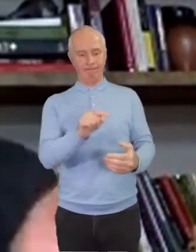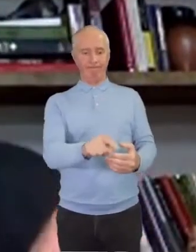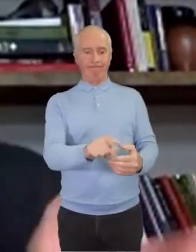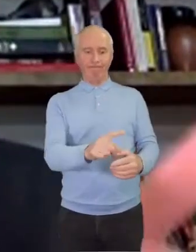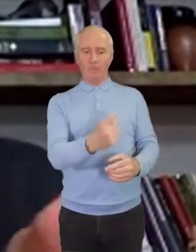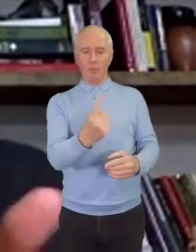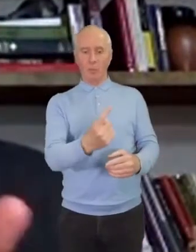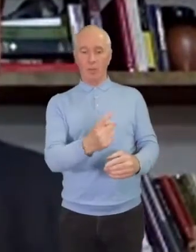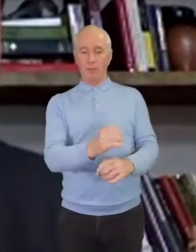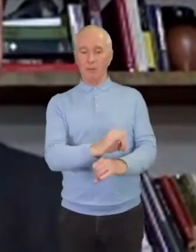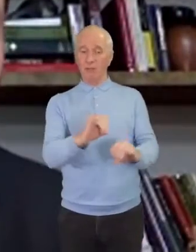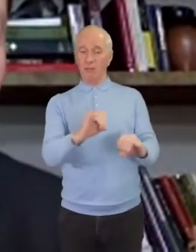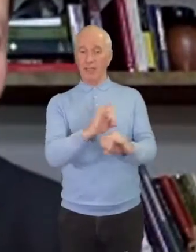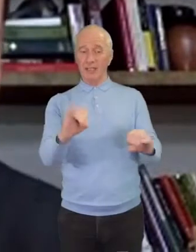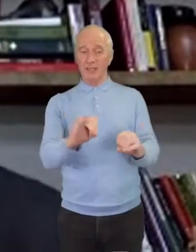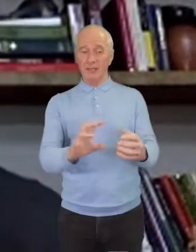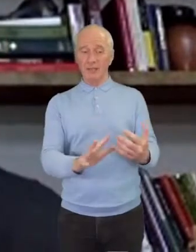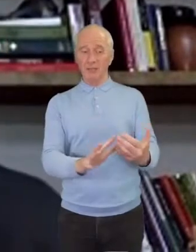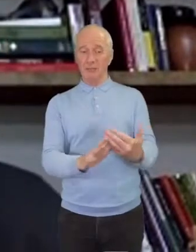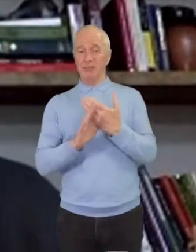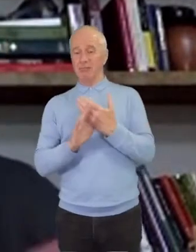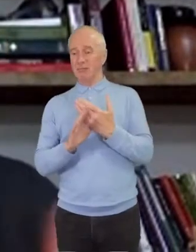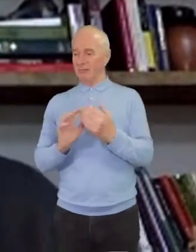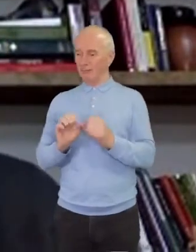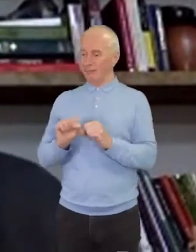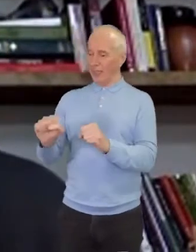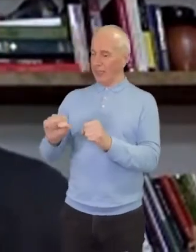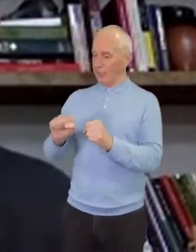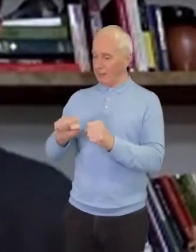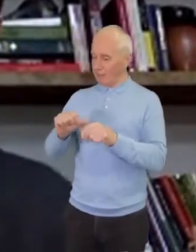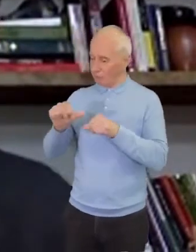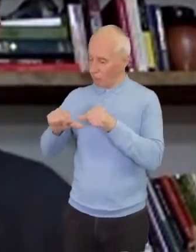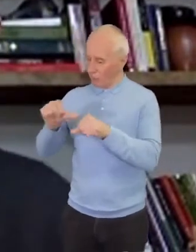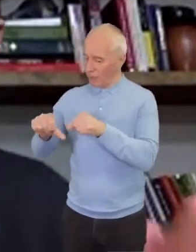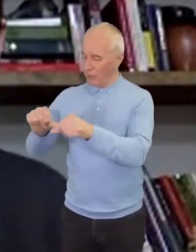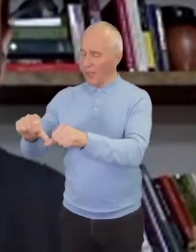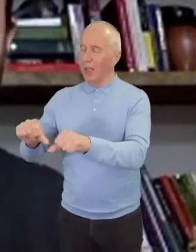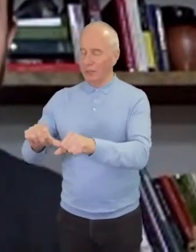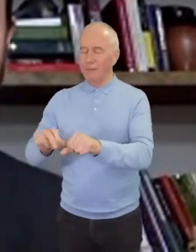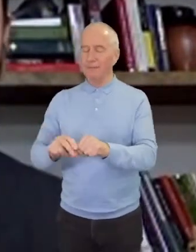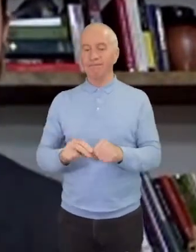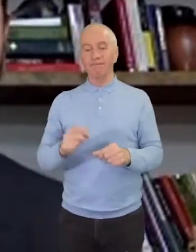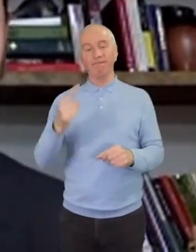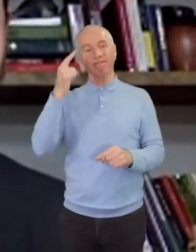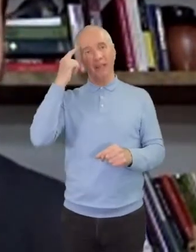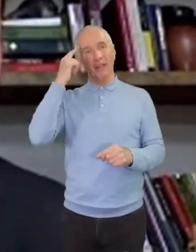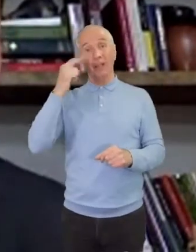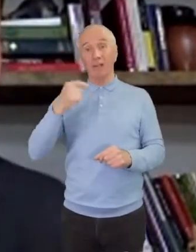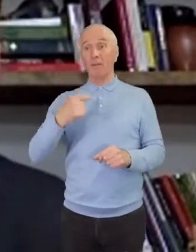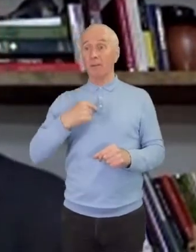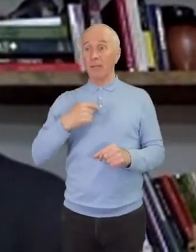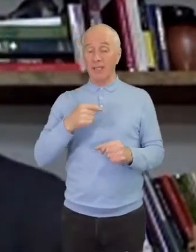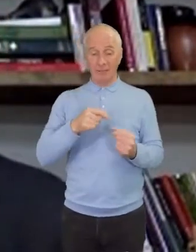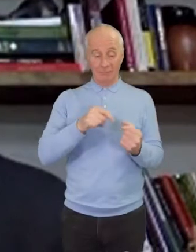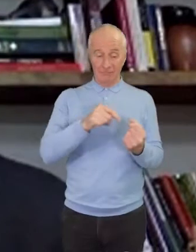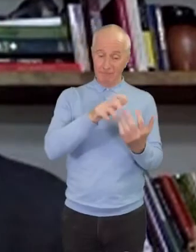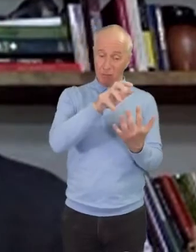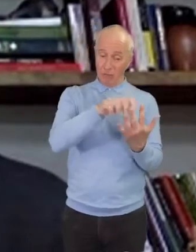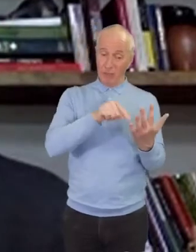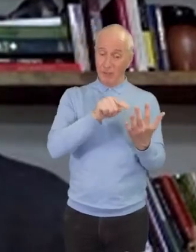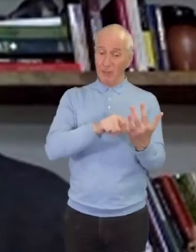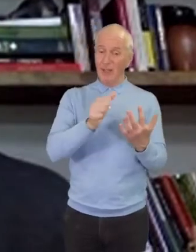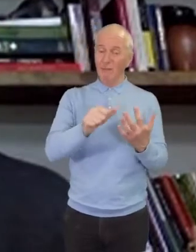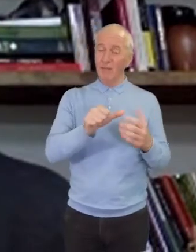interrupted their routine. And it occurs to me that this is a pattern in scripture that